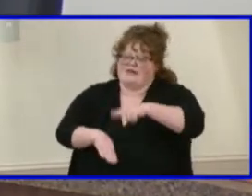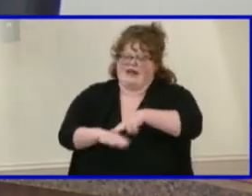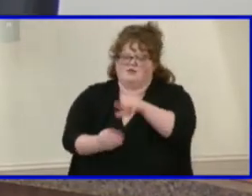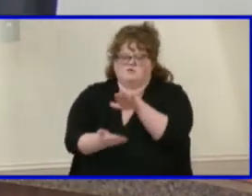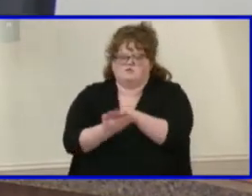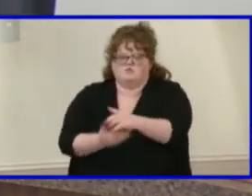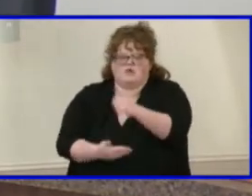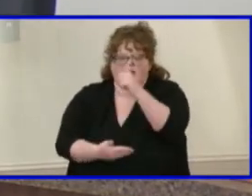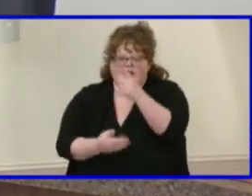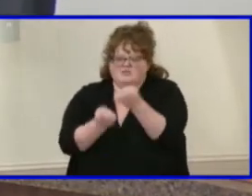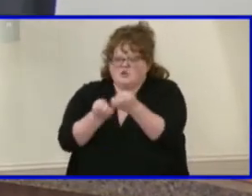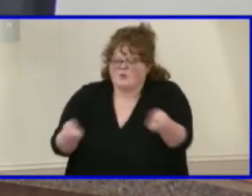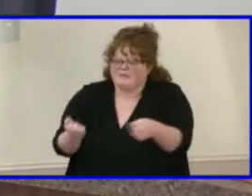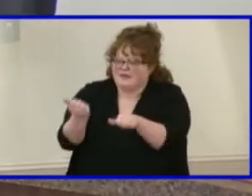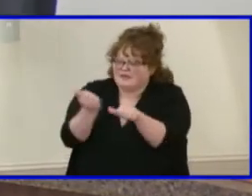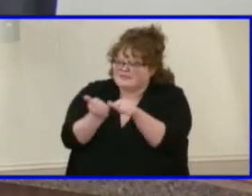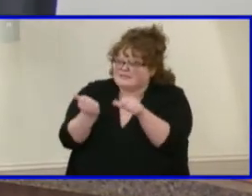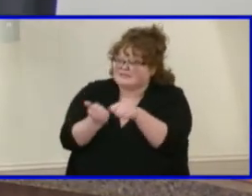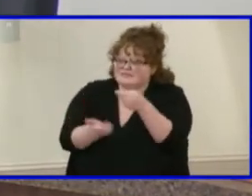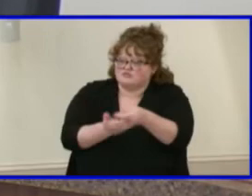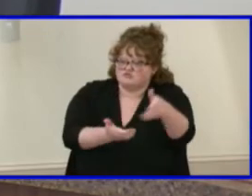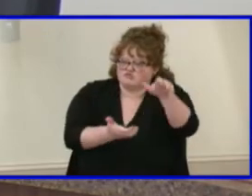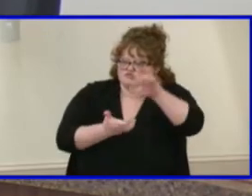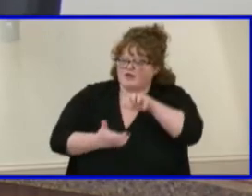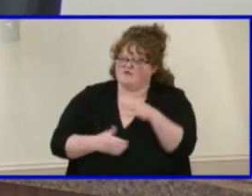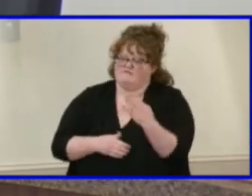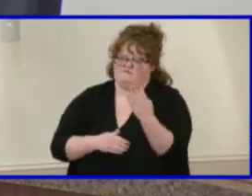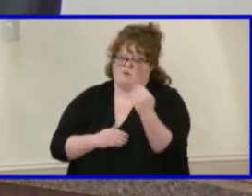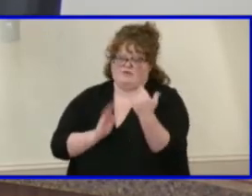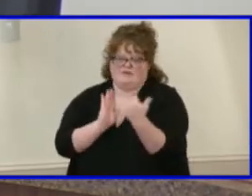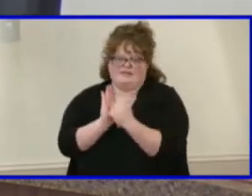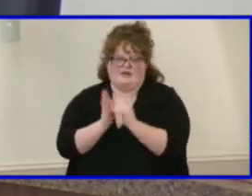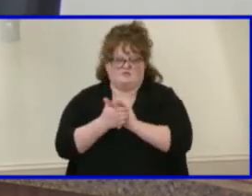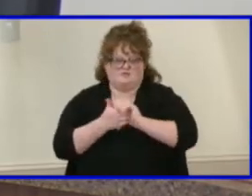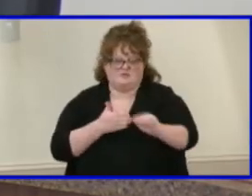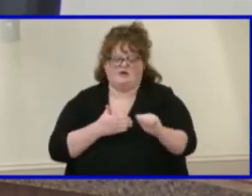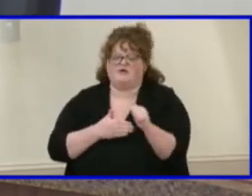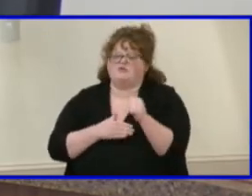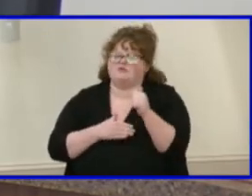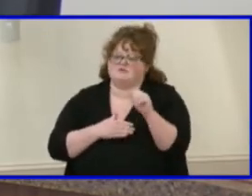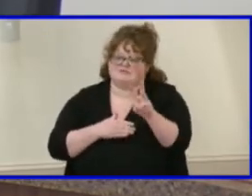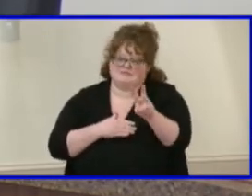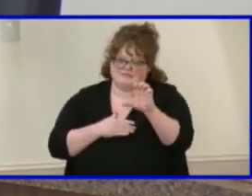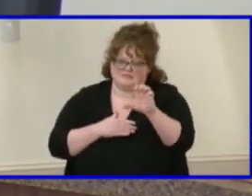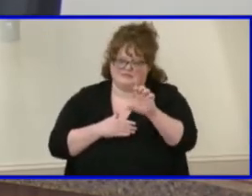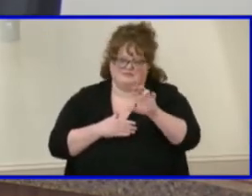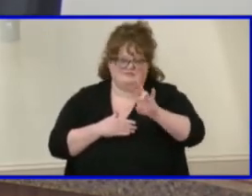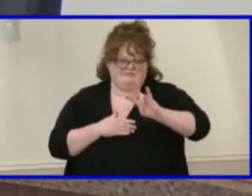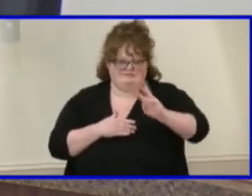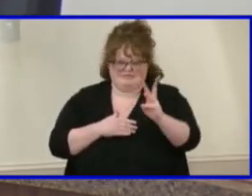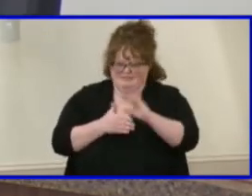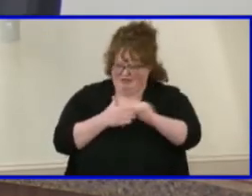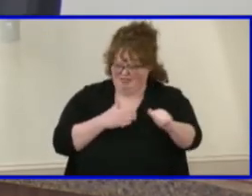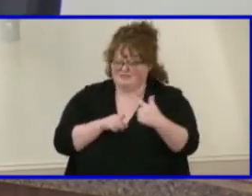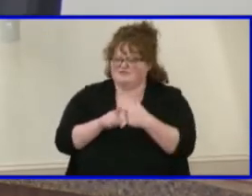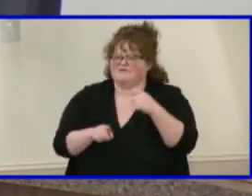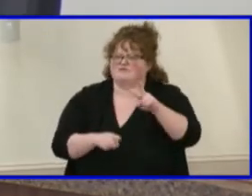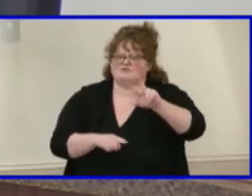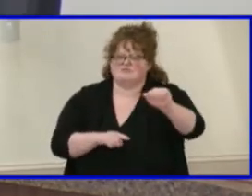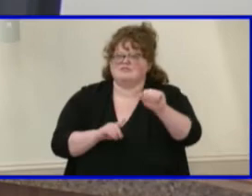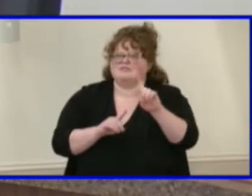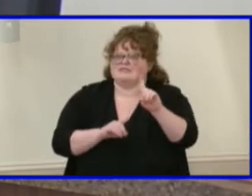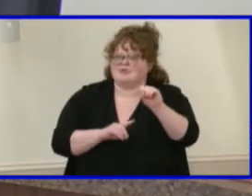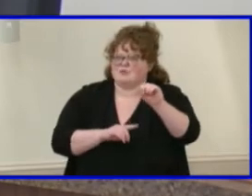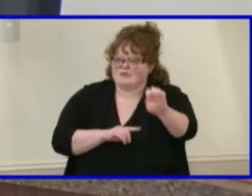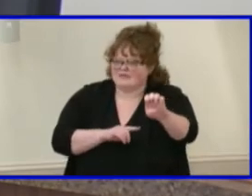Lunch Equipment Assistance Grant Award of $14,670 from the Virginia Department of Education